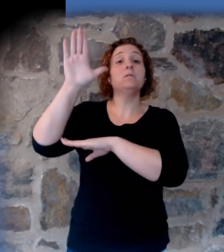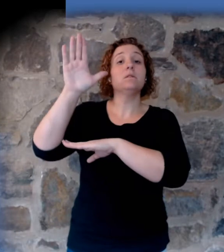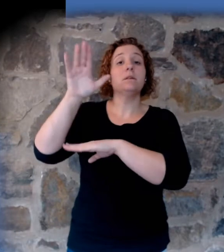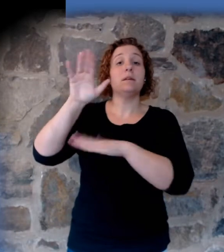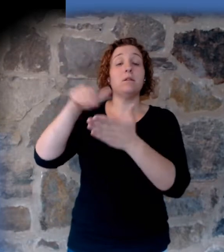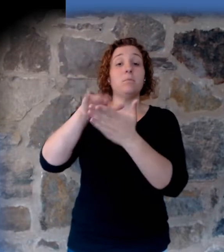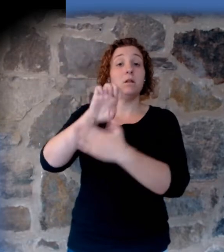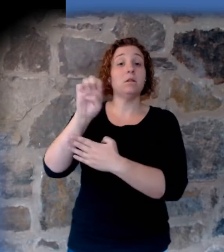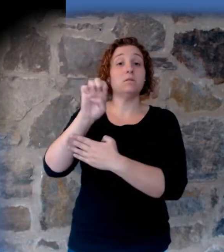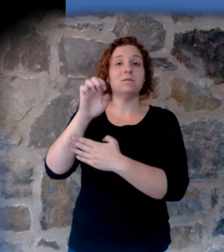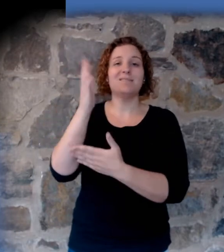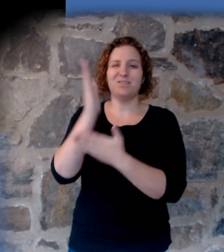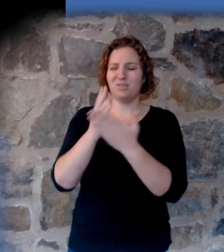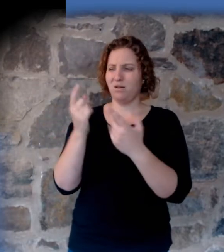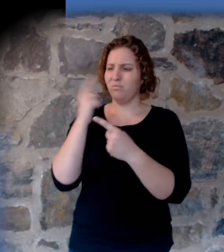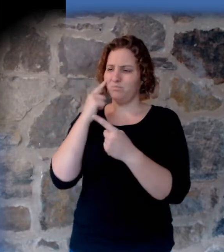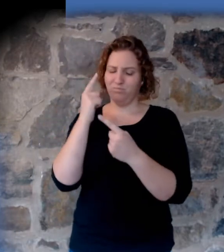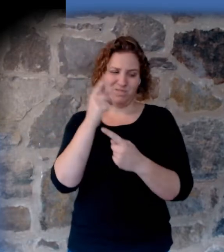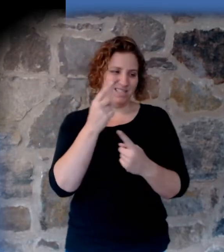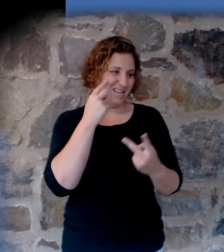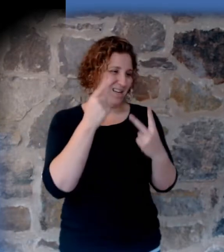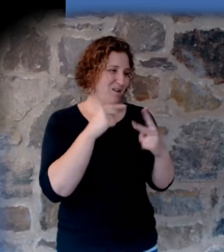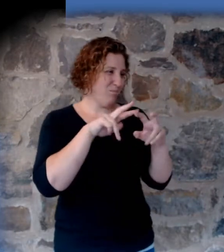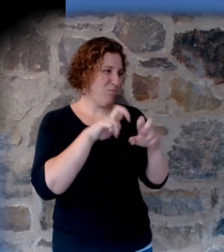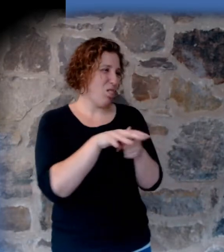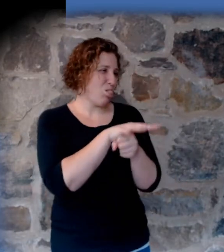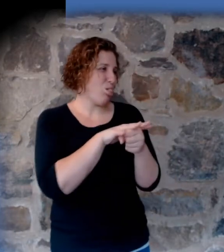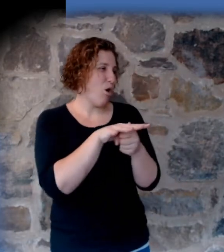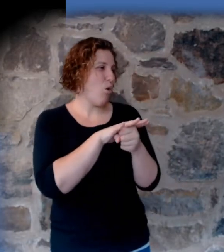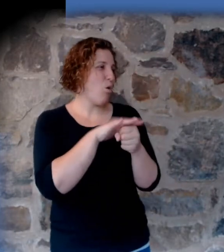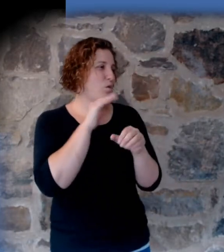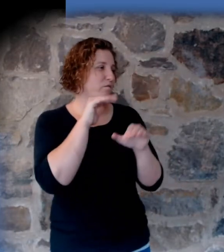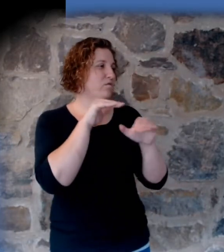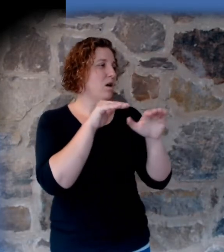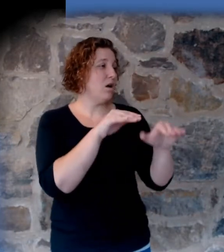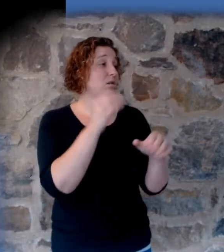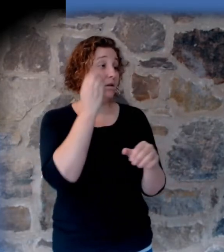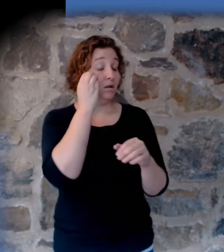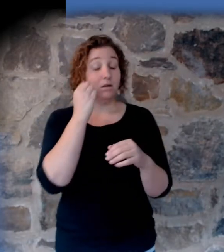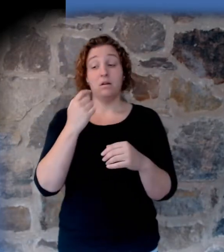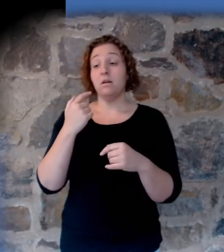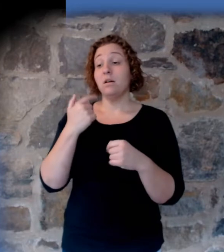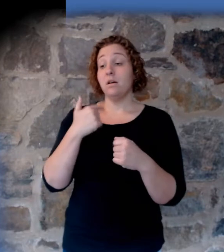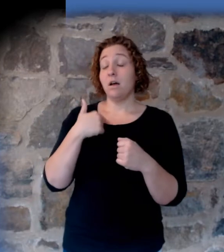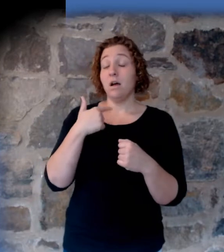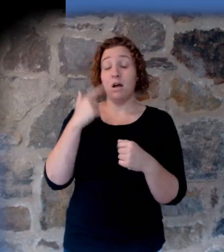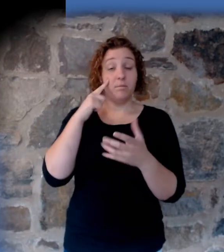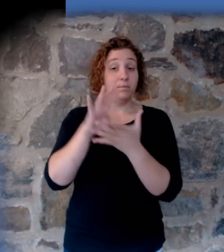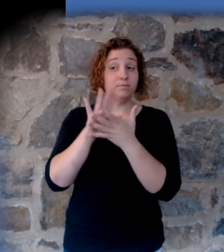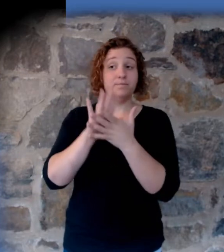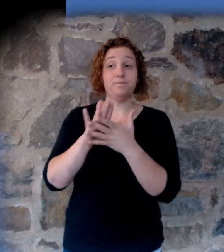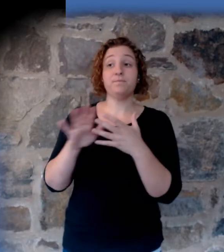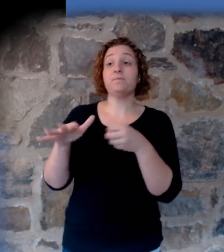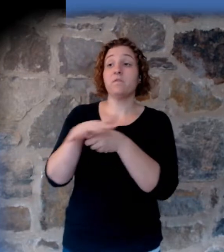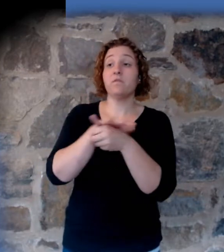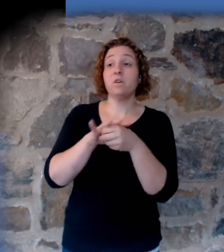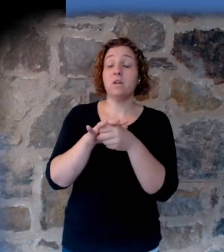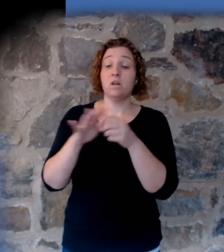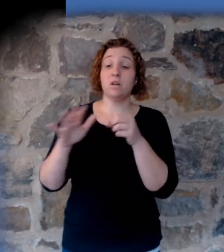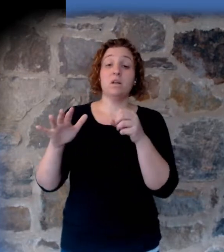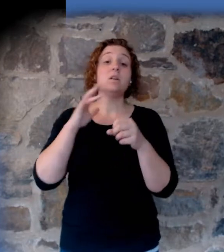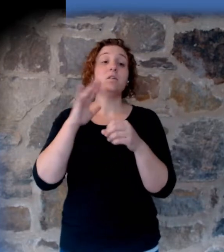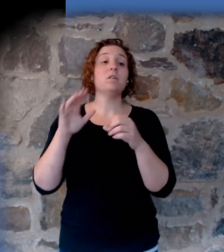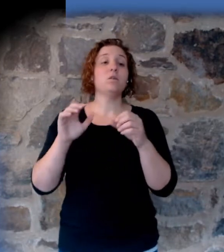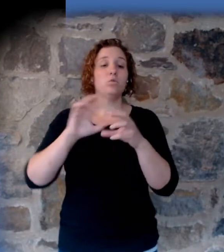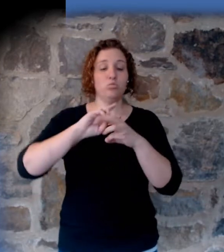record is about a local flood. I believe it's a global flood and all the high hills or the whole heaven recovered, a universal